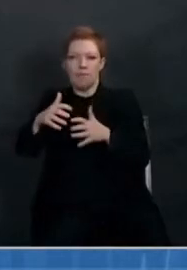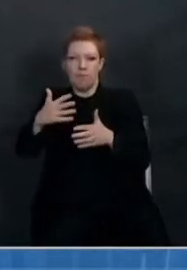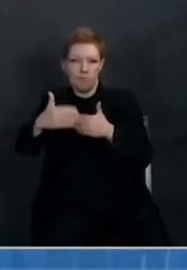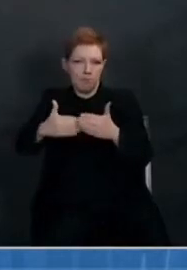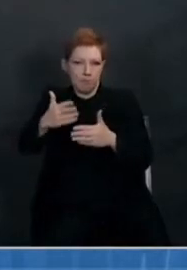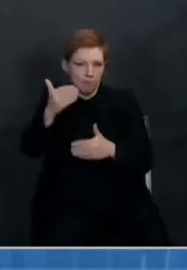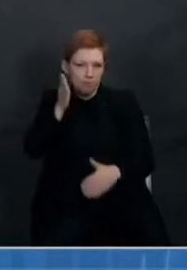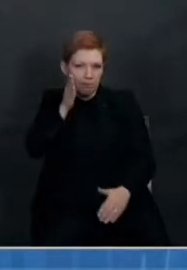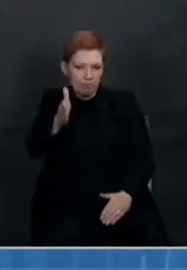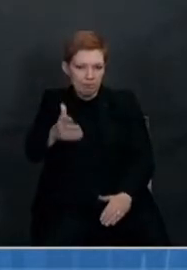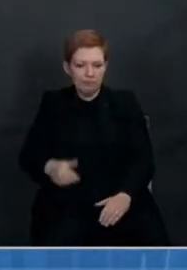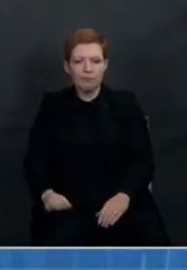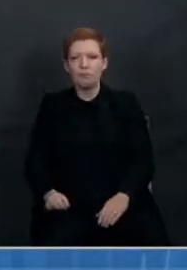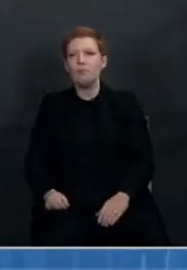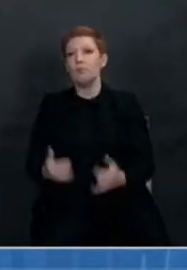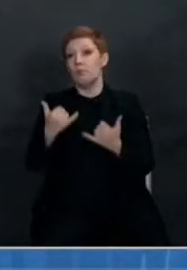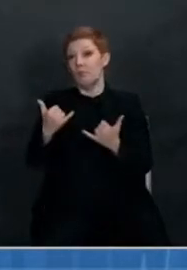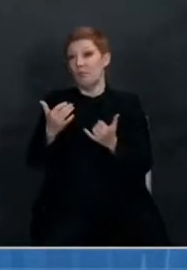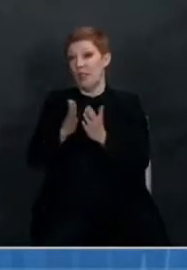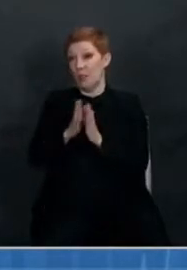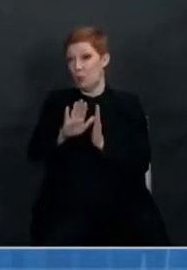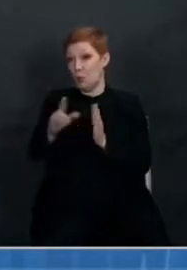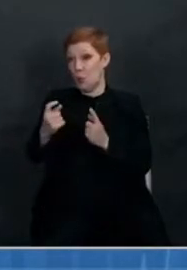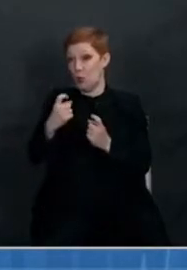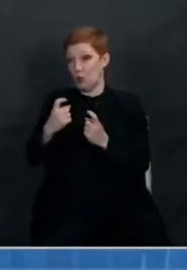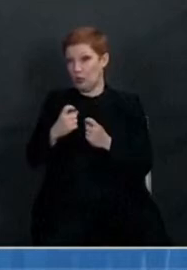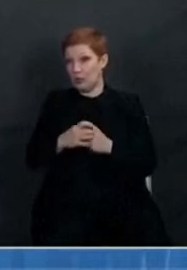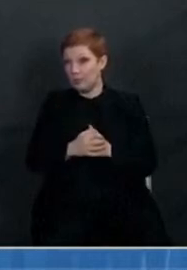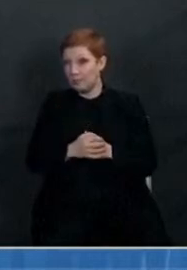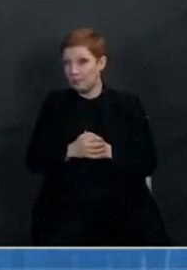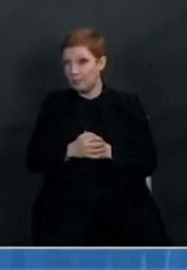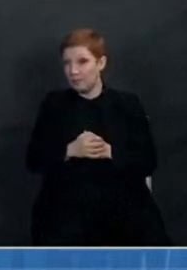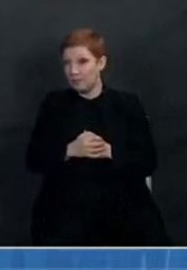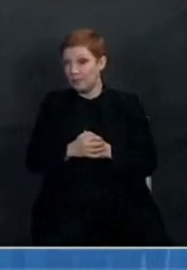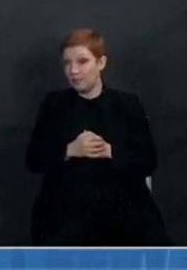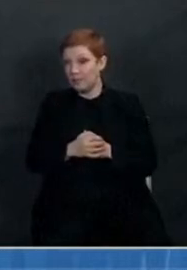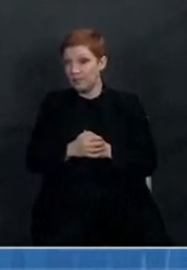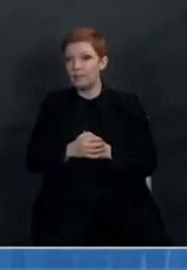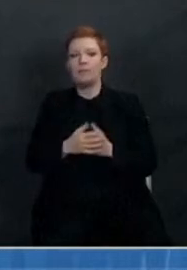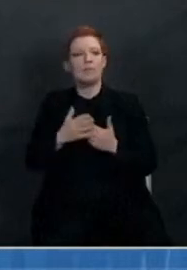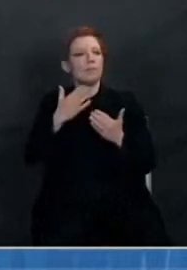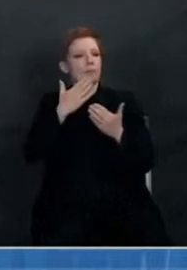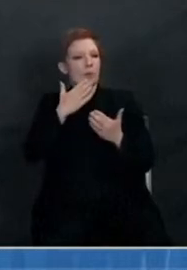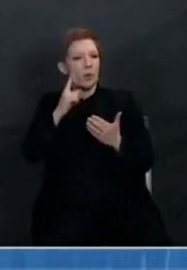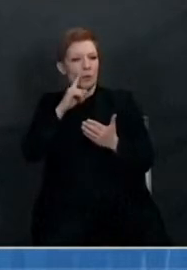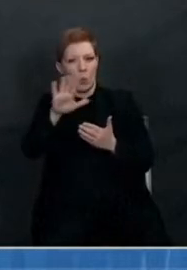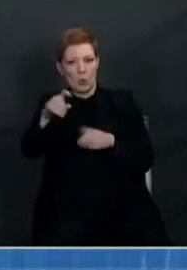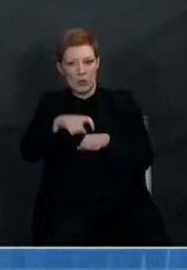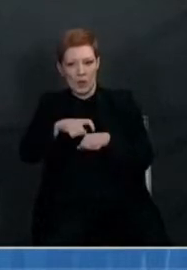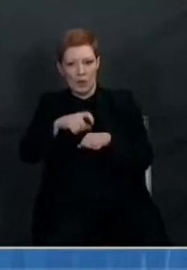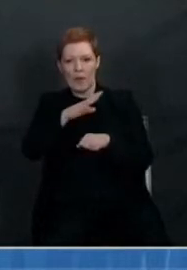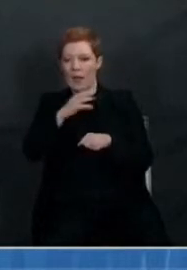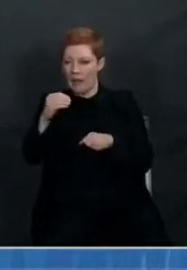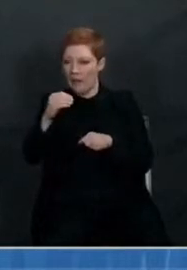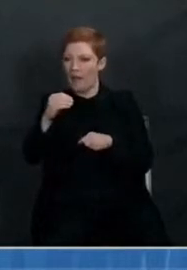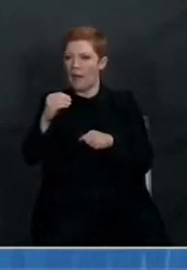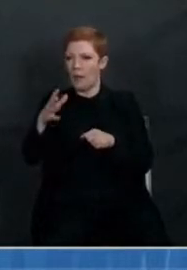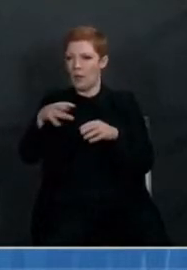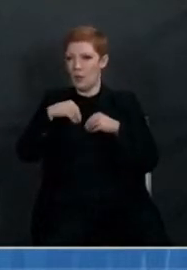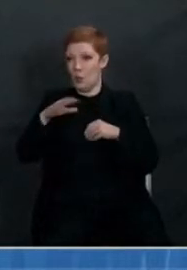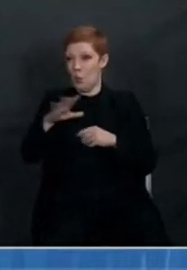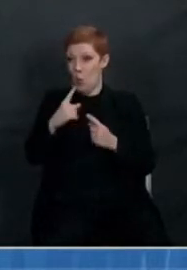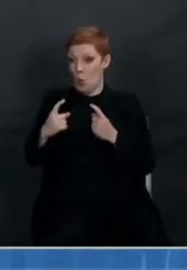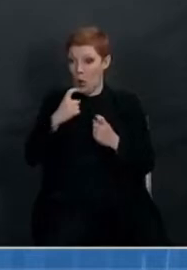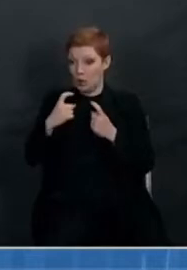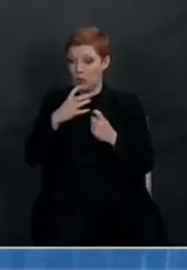Thank you, and thank you, everybody, for joining. As always, we have time for a few questions. And as a reminder, we'll have time throughout the week to answer some more. So if you